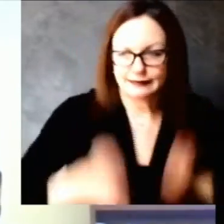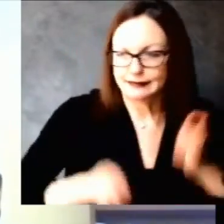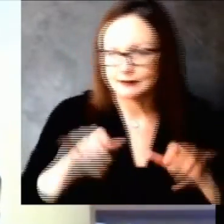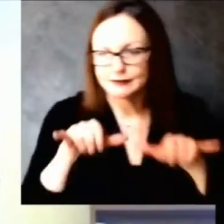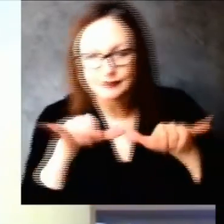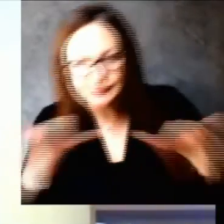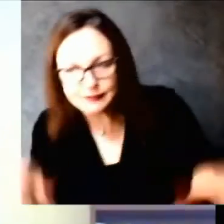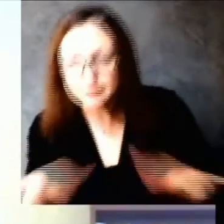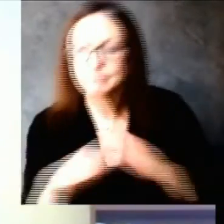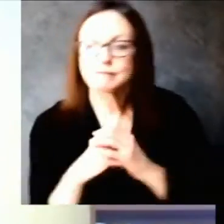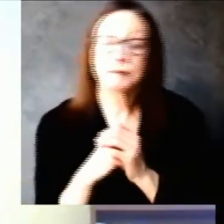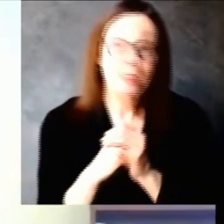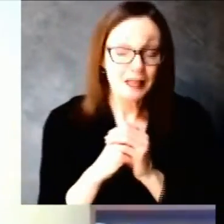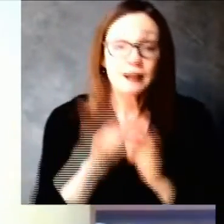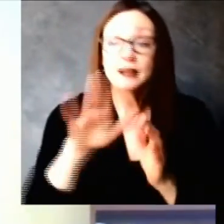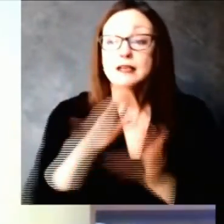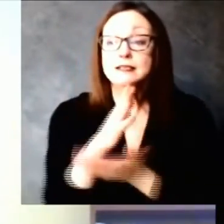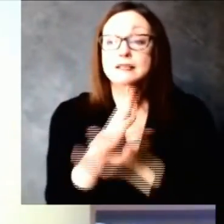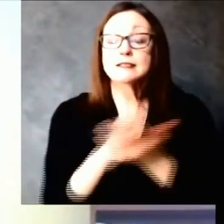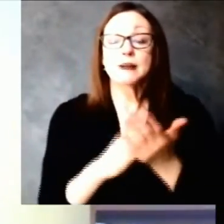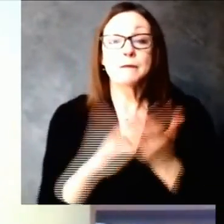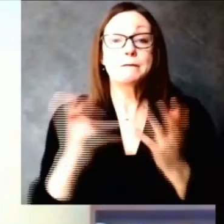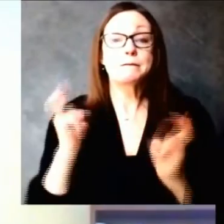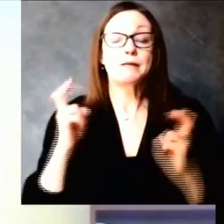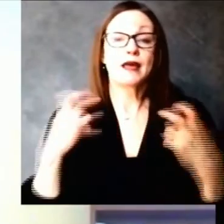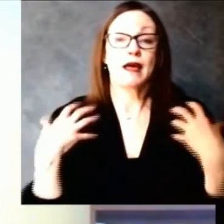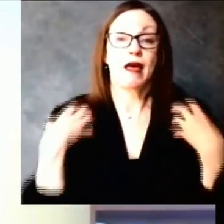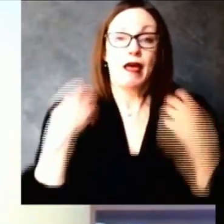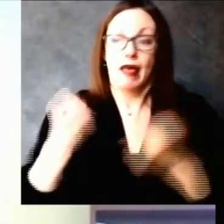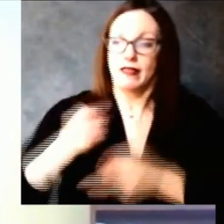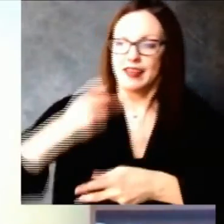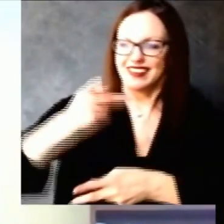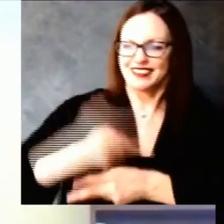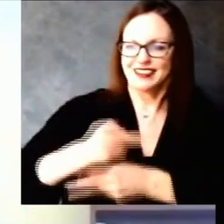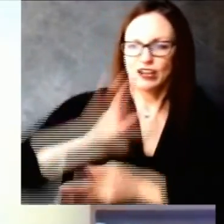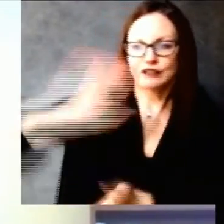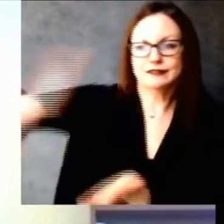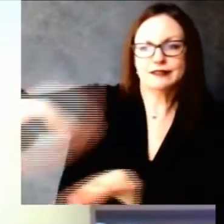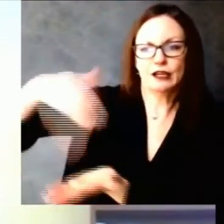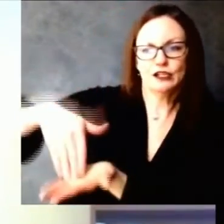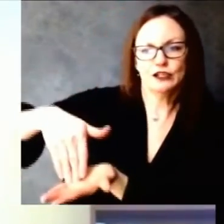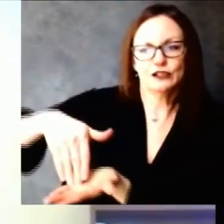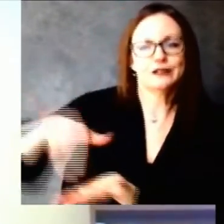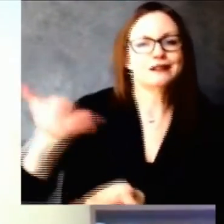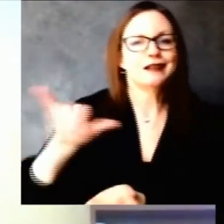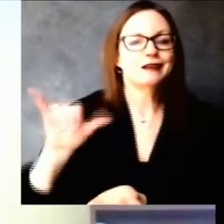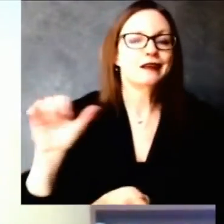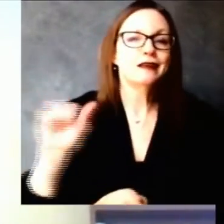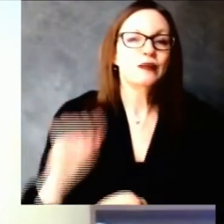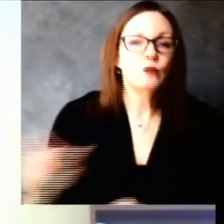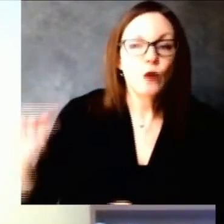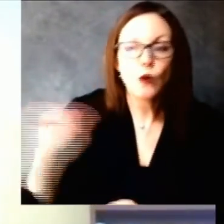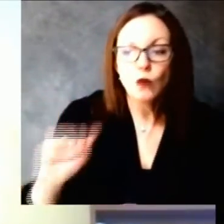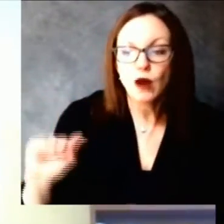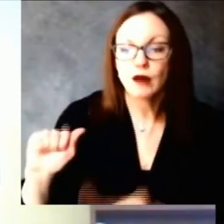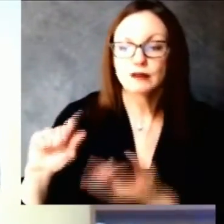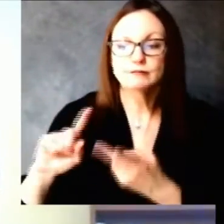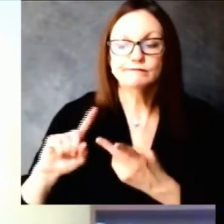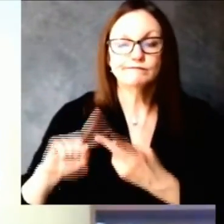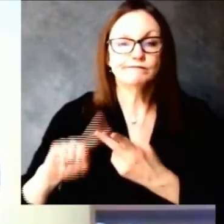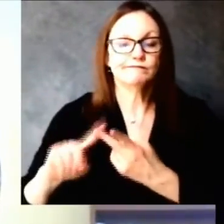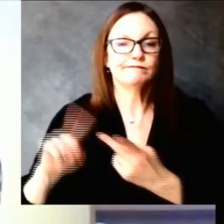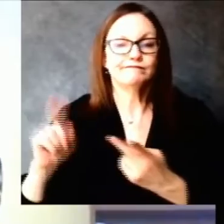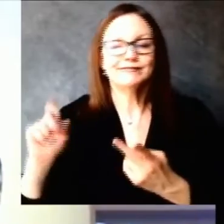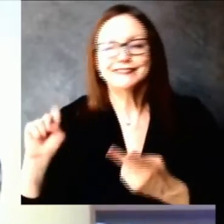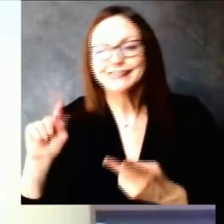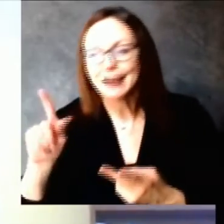and we may have been counting vaccine that were going to those systems that was then being just redistributed to counties